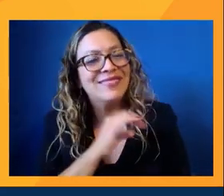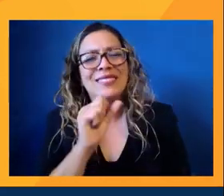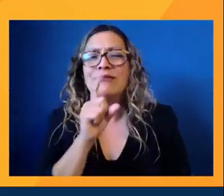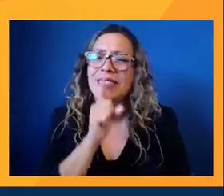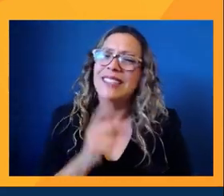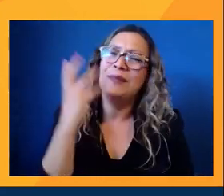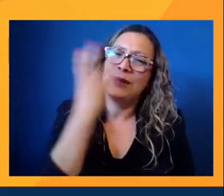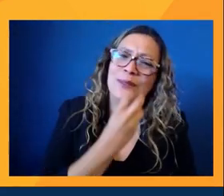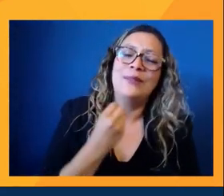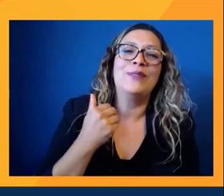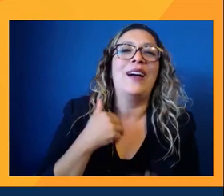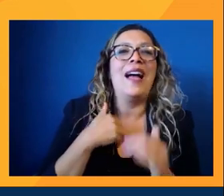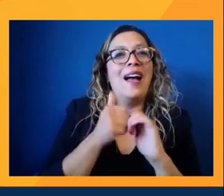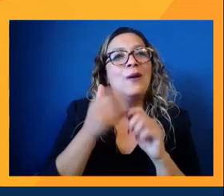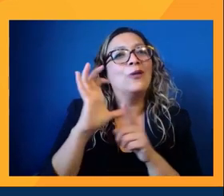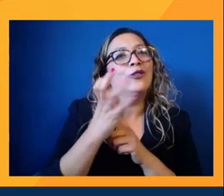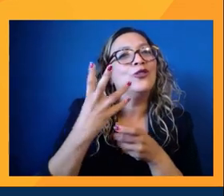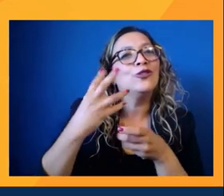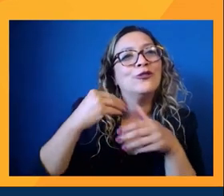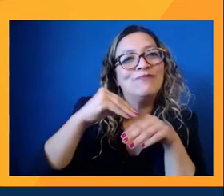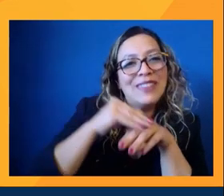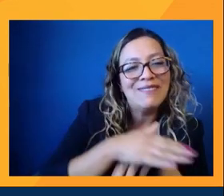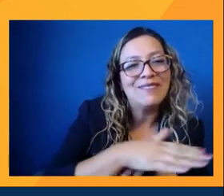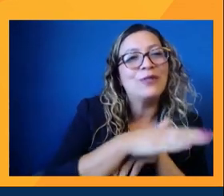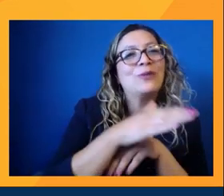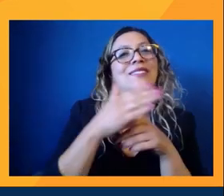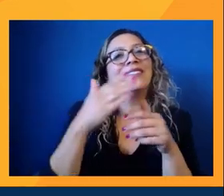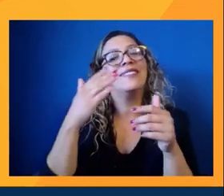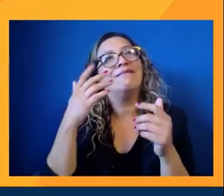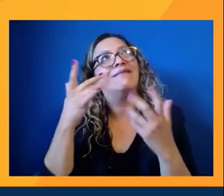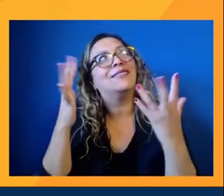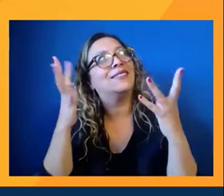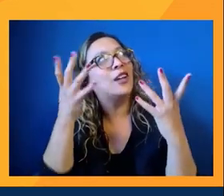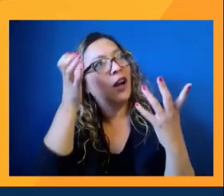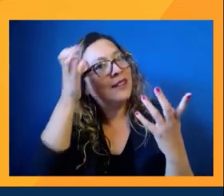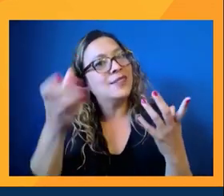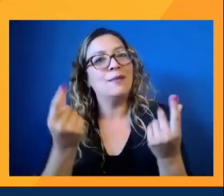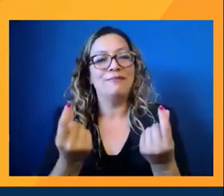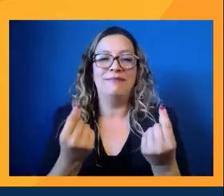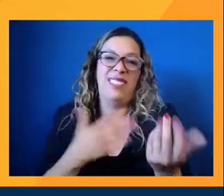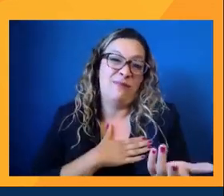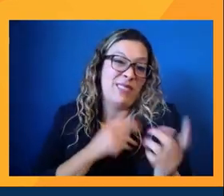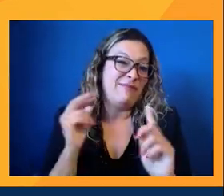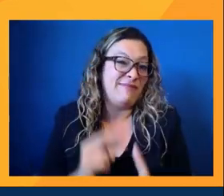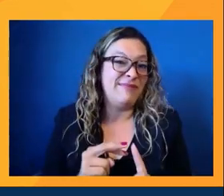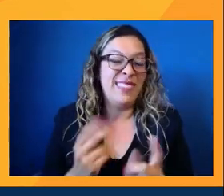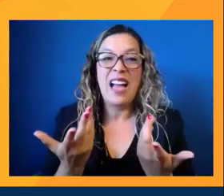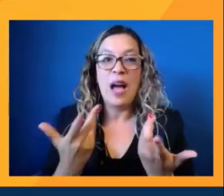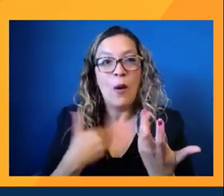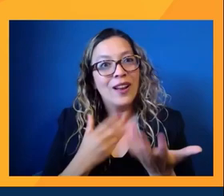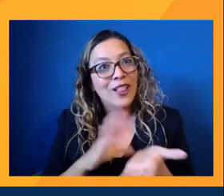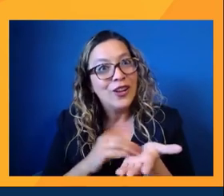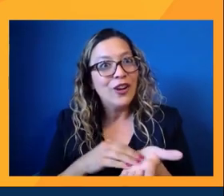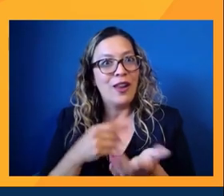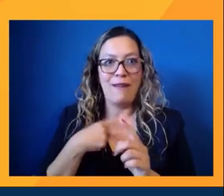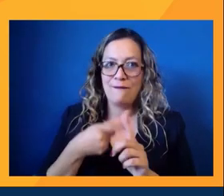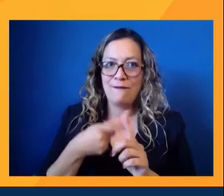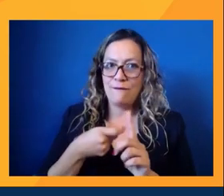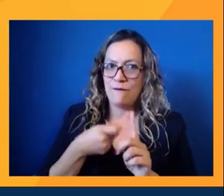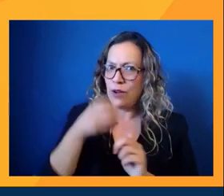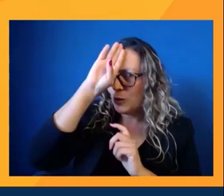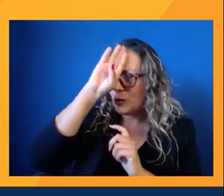about having inclusion and being diverse. And that's my take on it. Like, I want to learn. I'm from Cuba and I